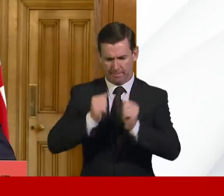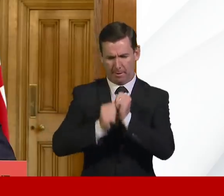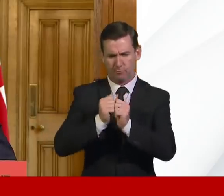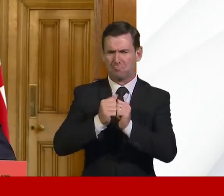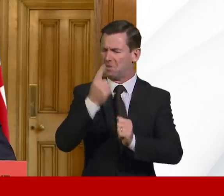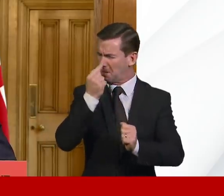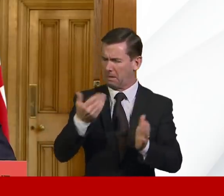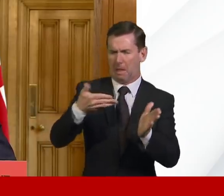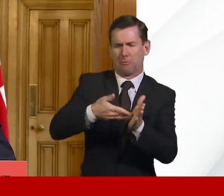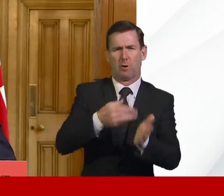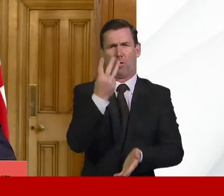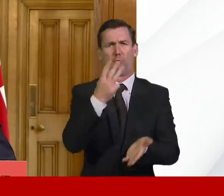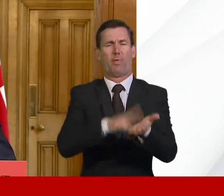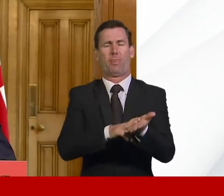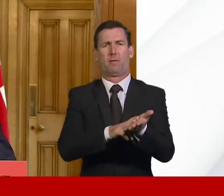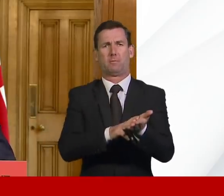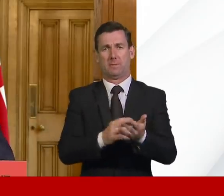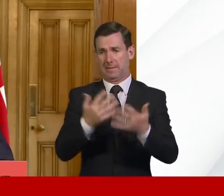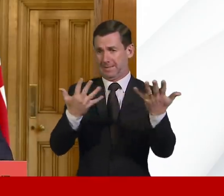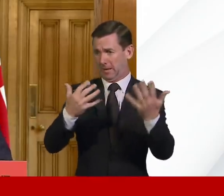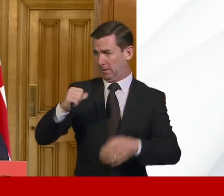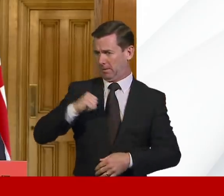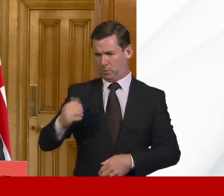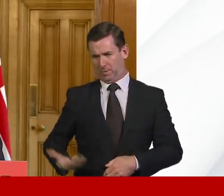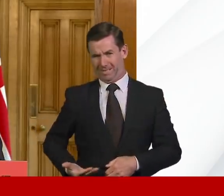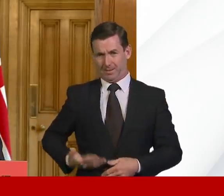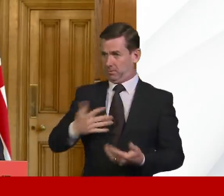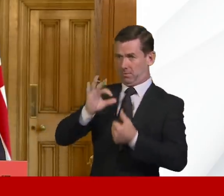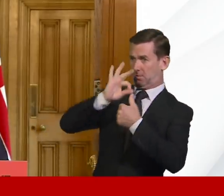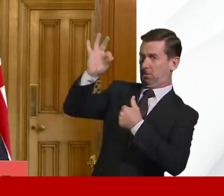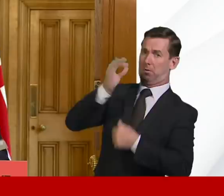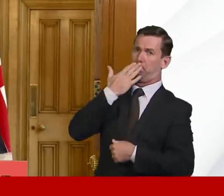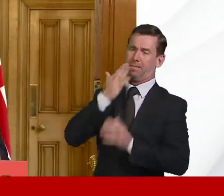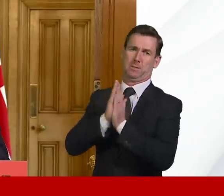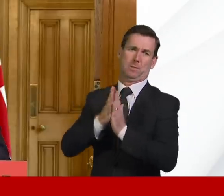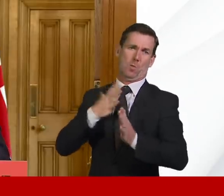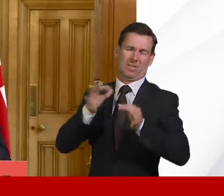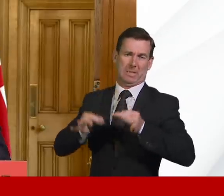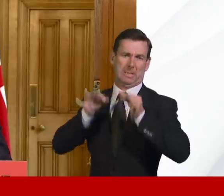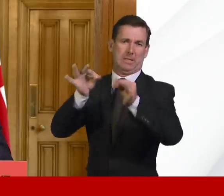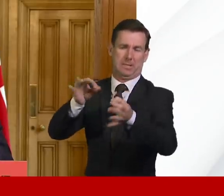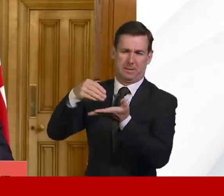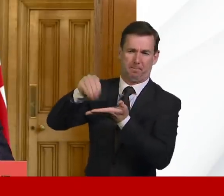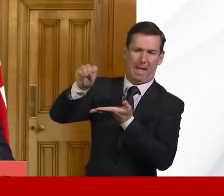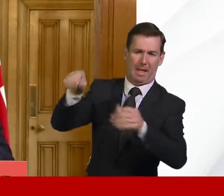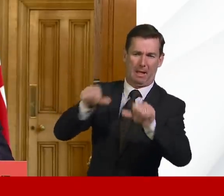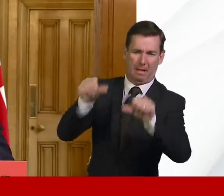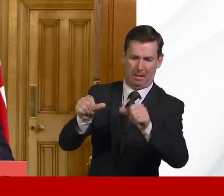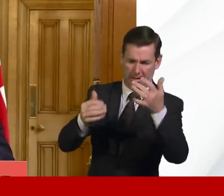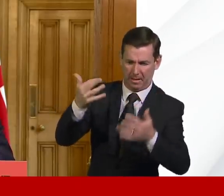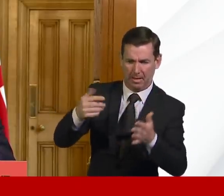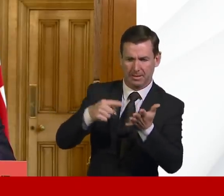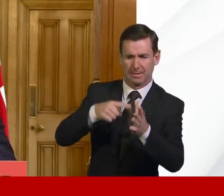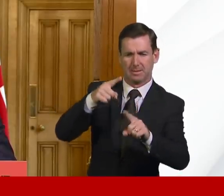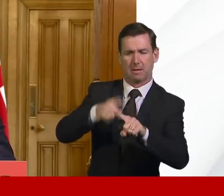Over 10,000 businesses have already successfully applied for this extension. And we will continue to